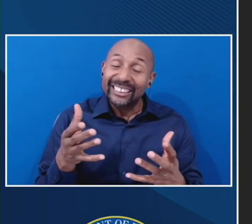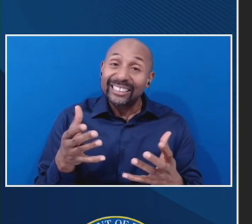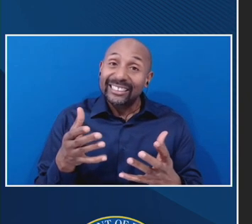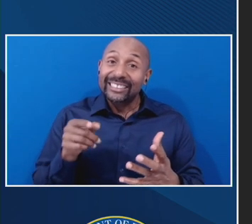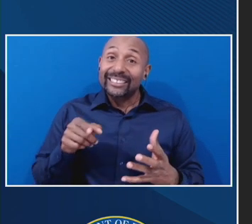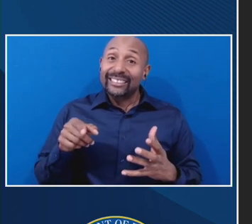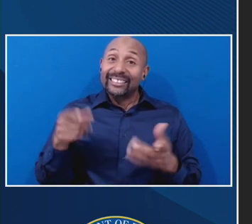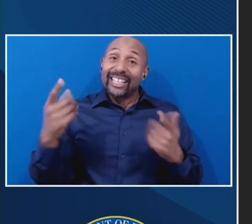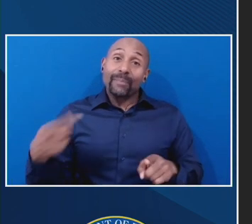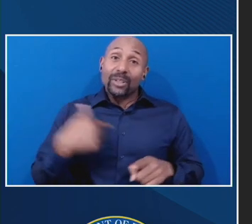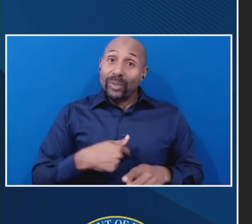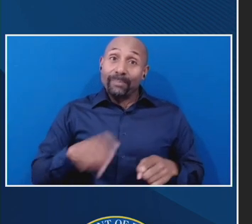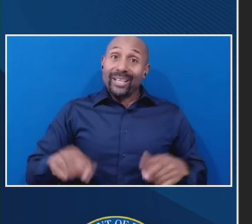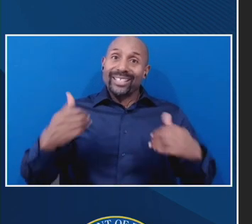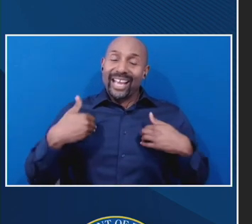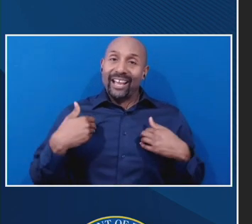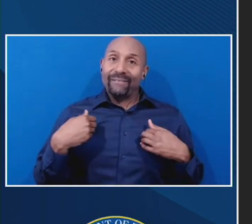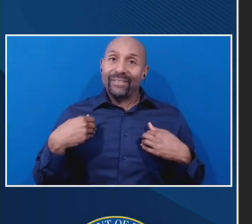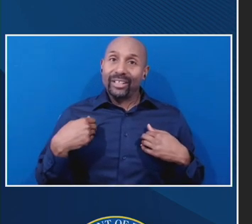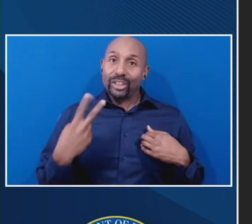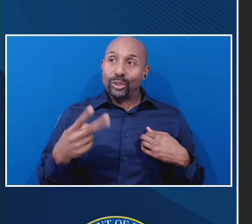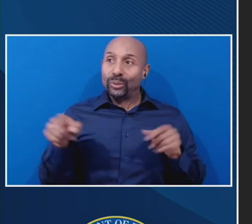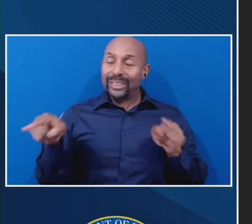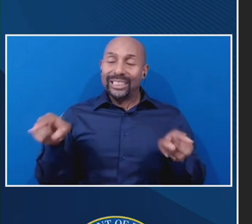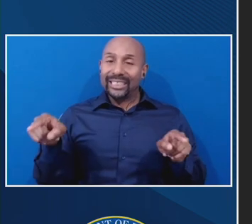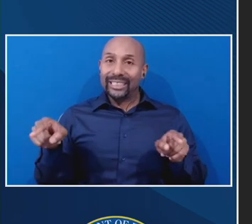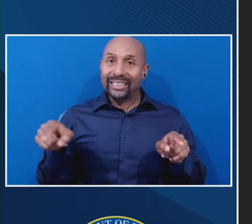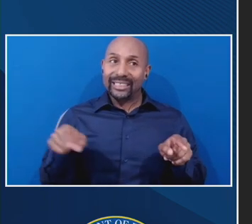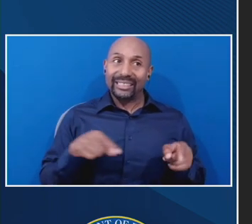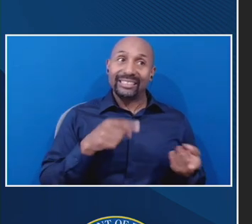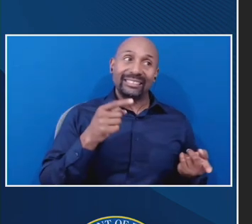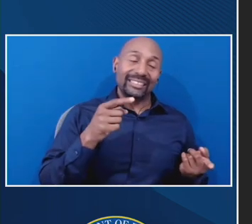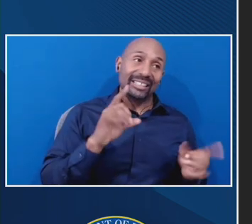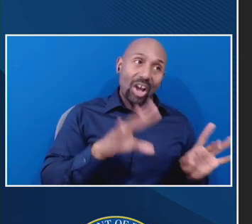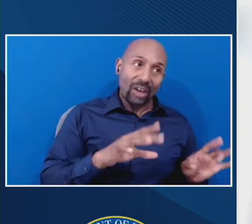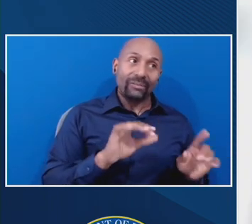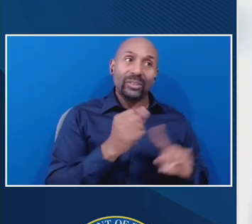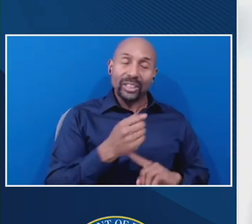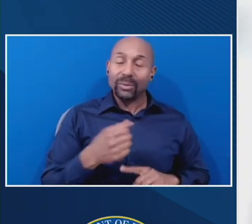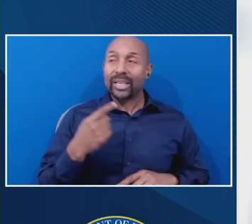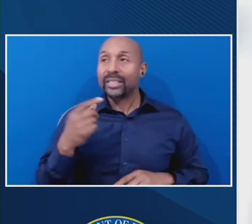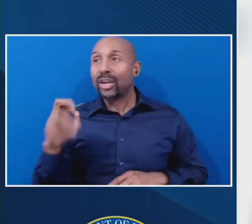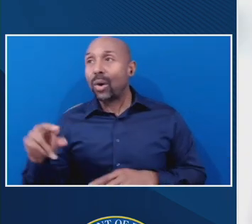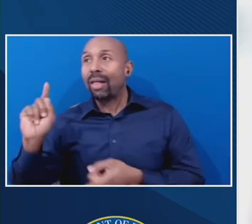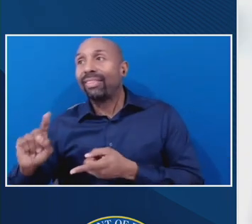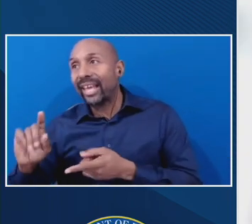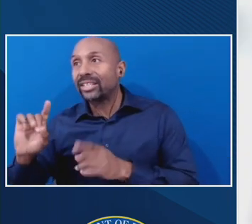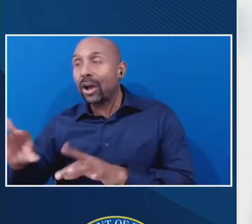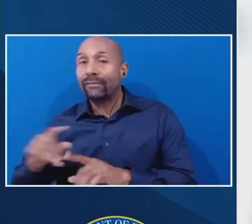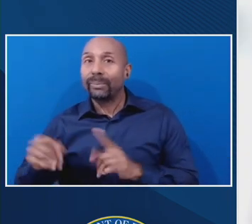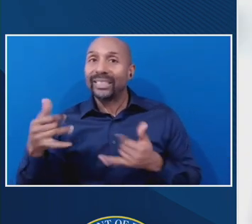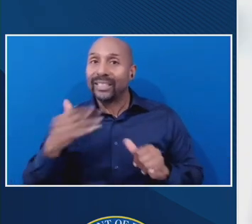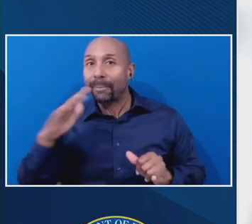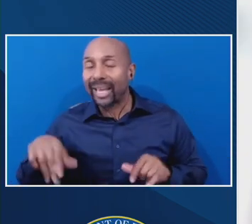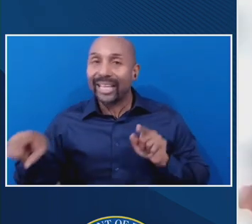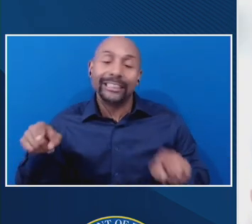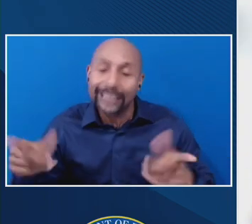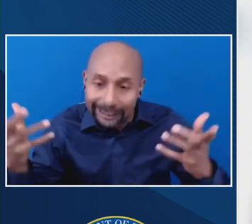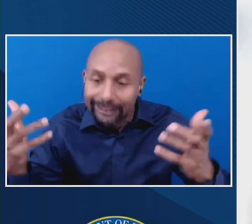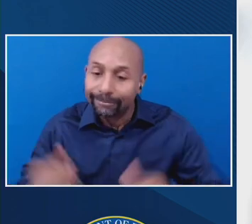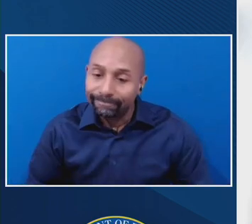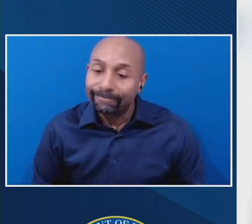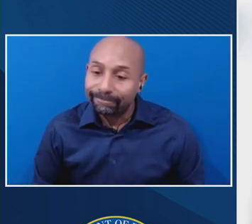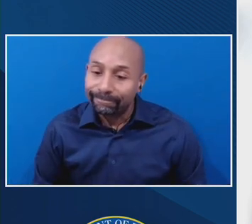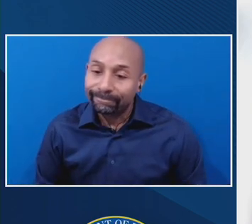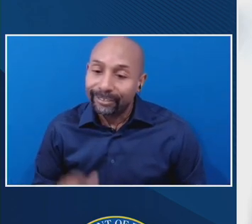Well, thank you, Barmak. Robin. So I just want, we're going to talk about the incarcerated borrower provision separately,